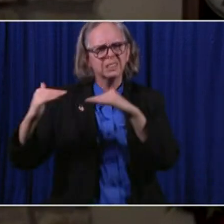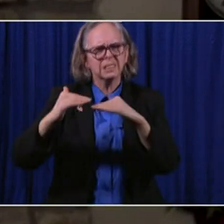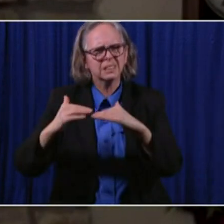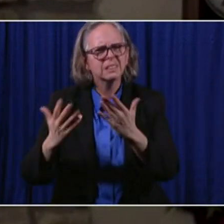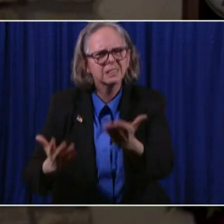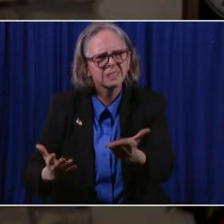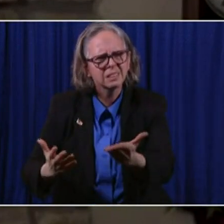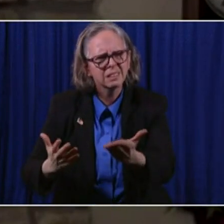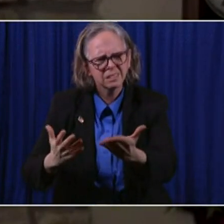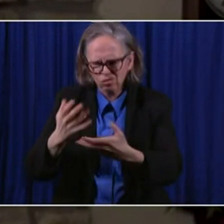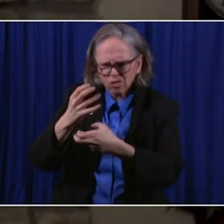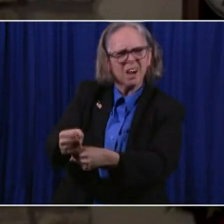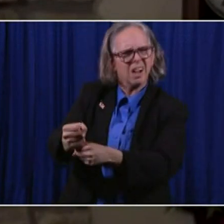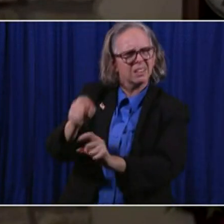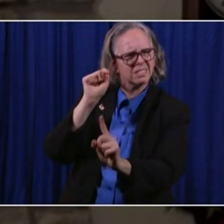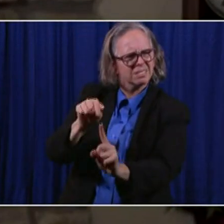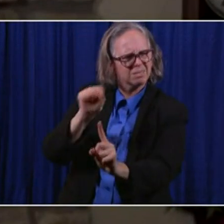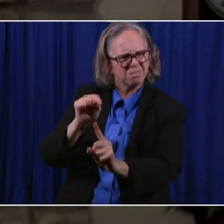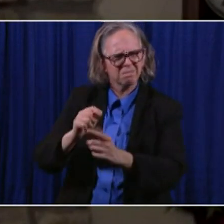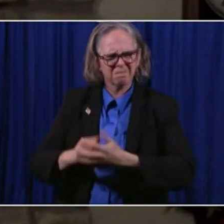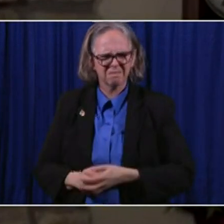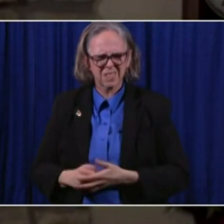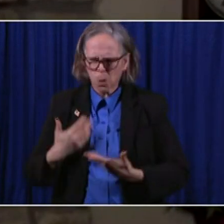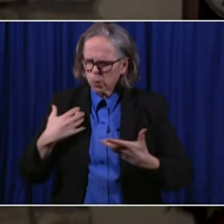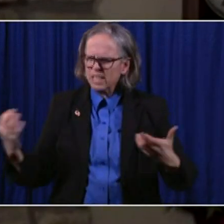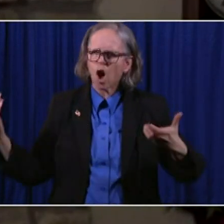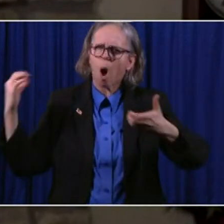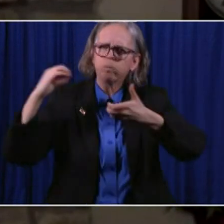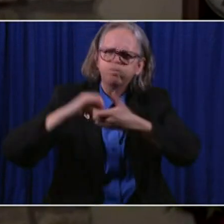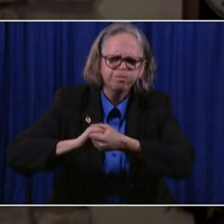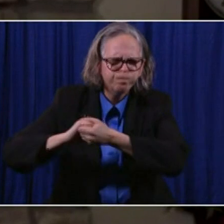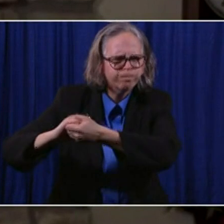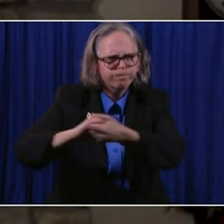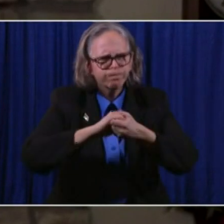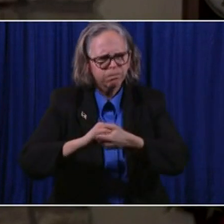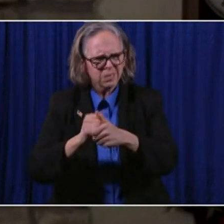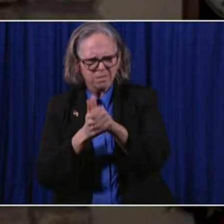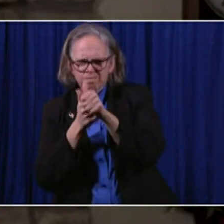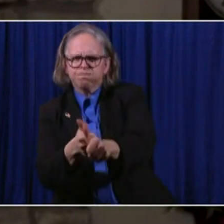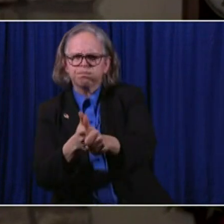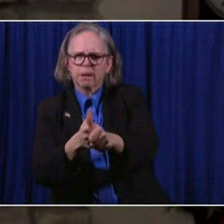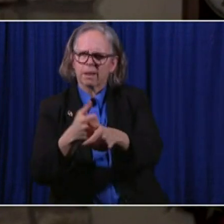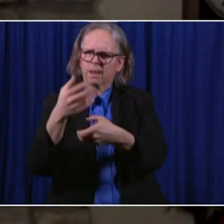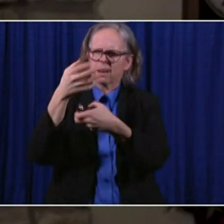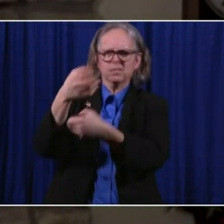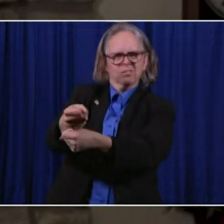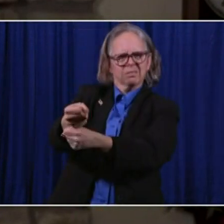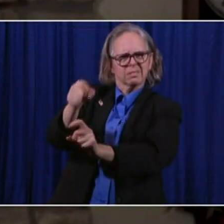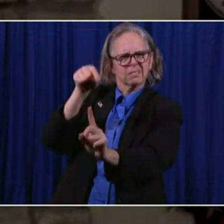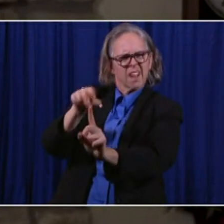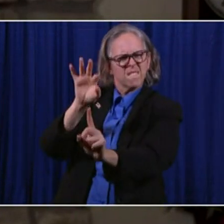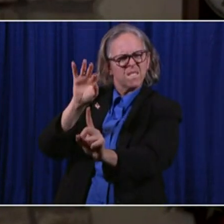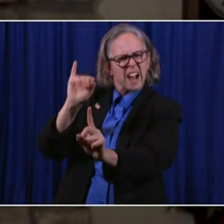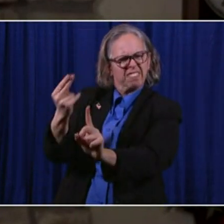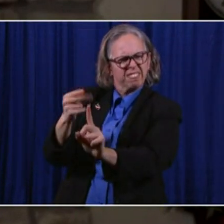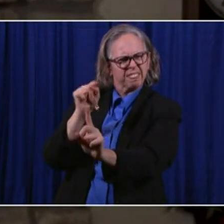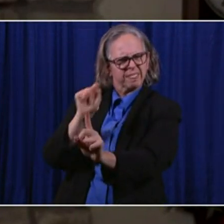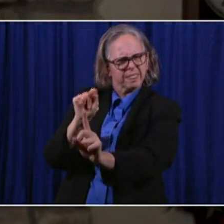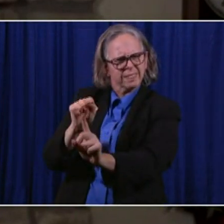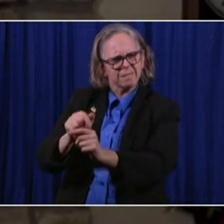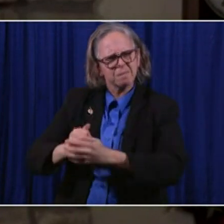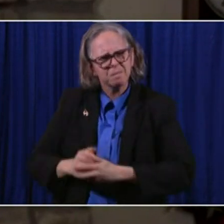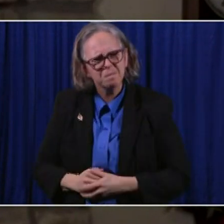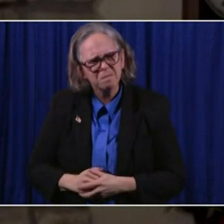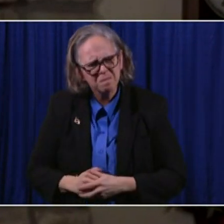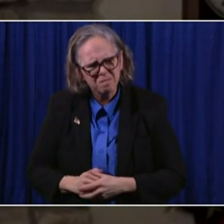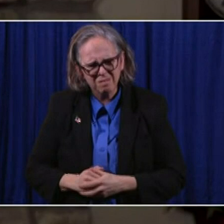We are truly bound together by that. We are truly bound together by